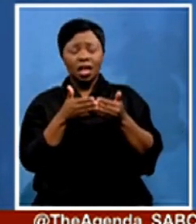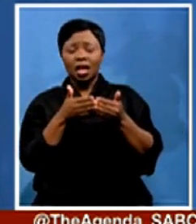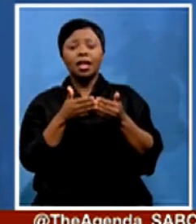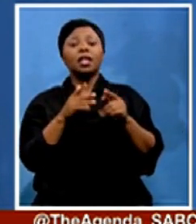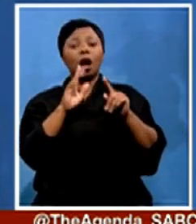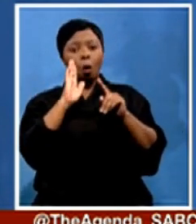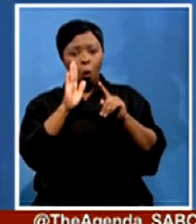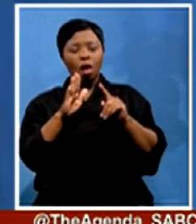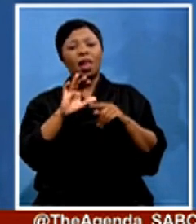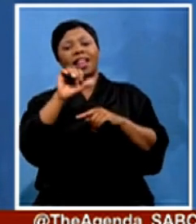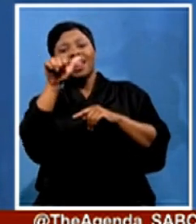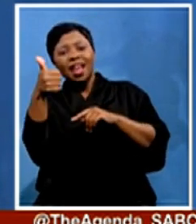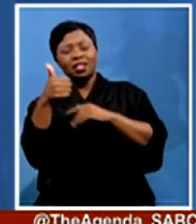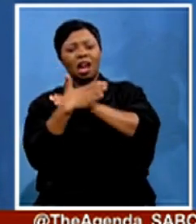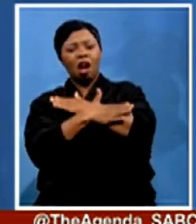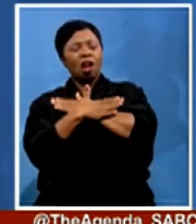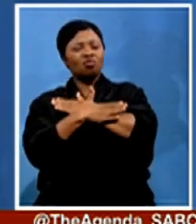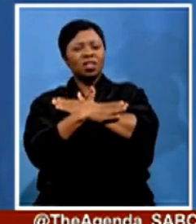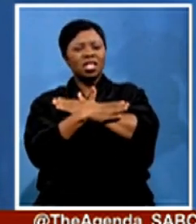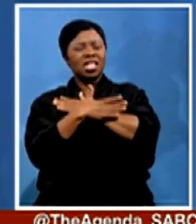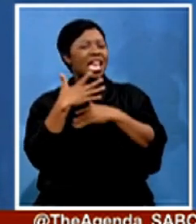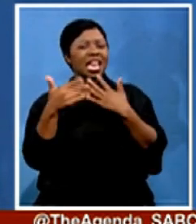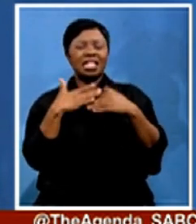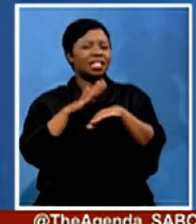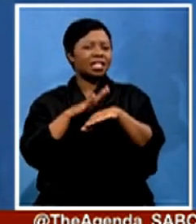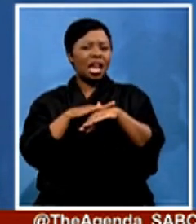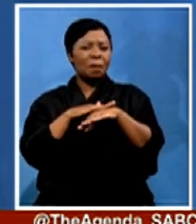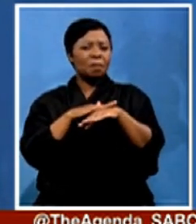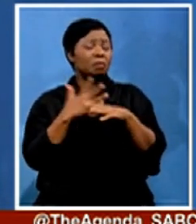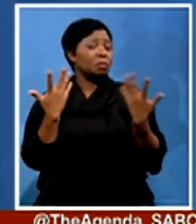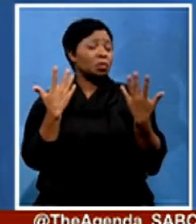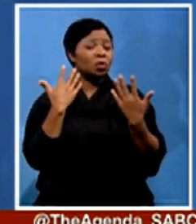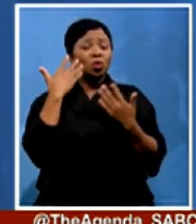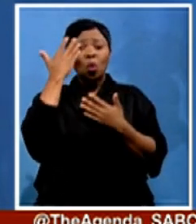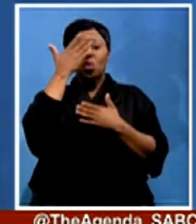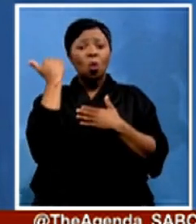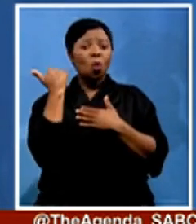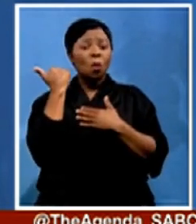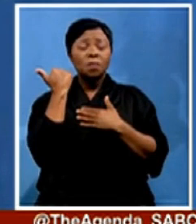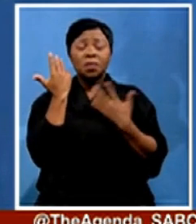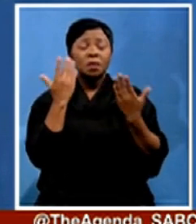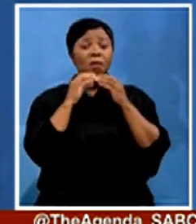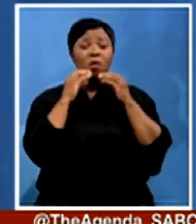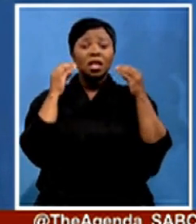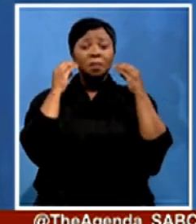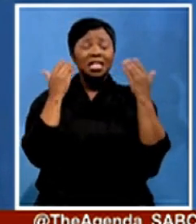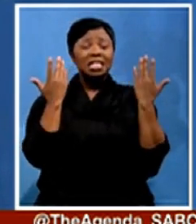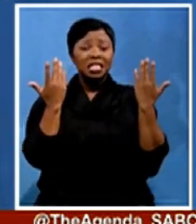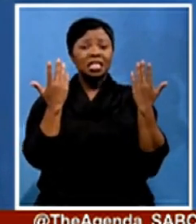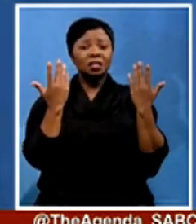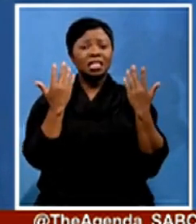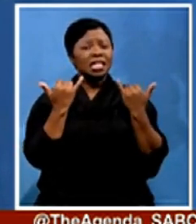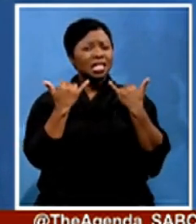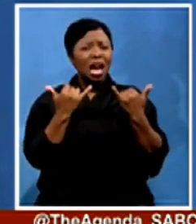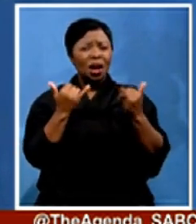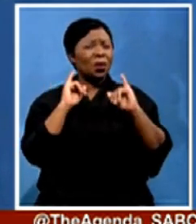Who knew in this part of the world that Mozambique would be facing this enormous environment? So